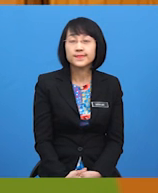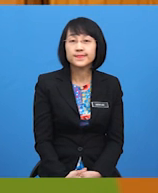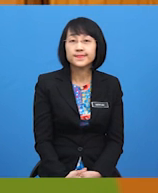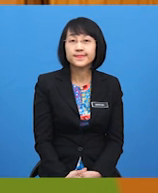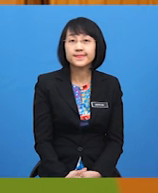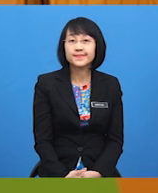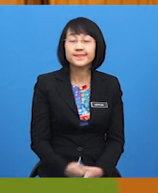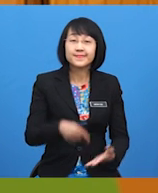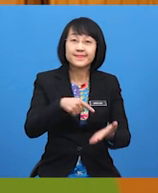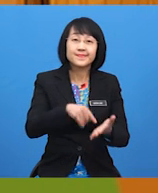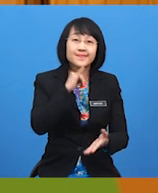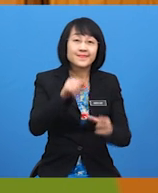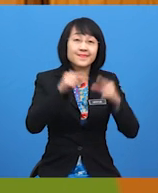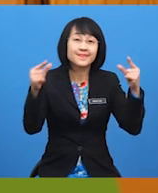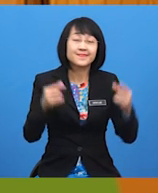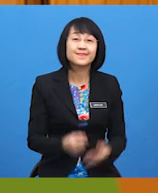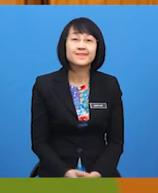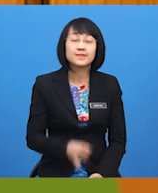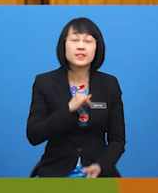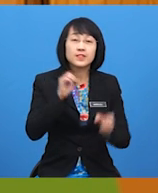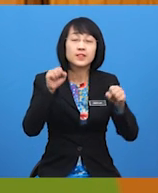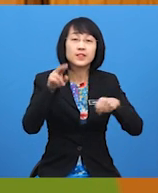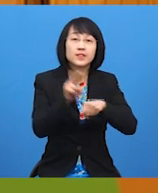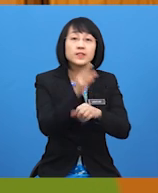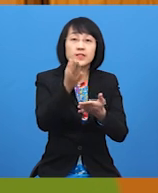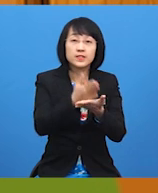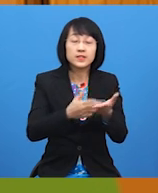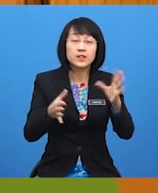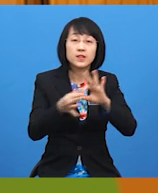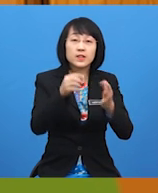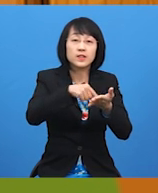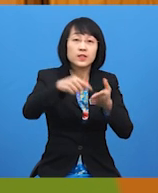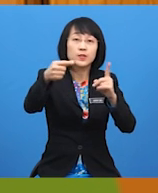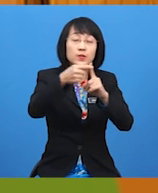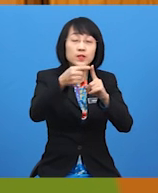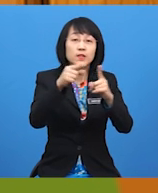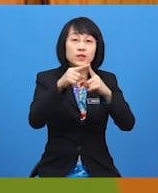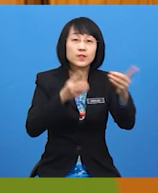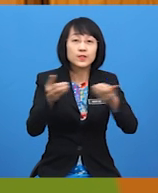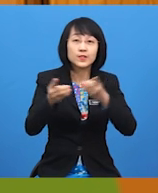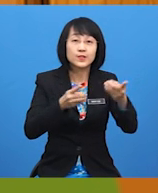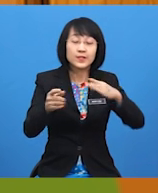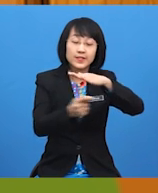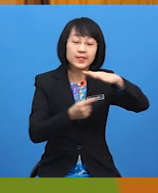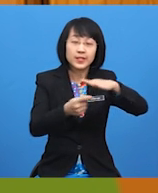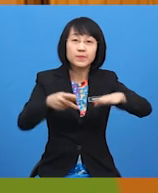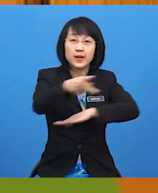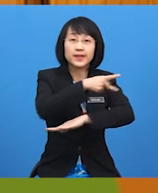This is great. I can use some of these words to describe the theme park.